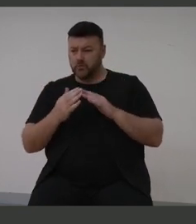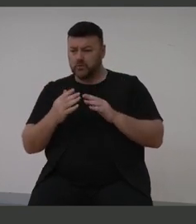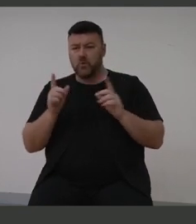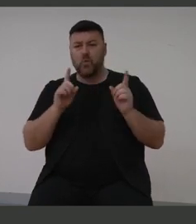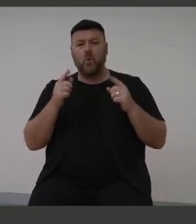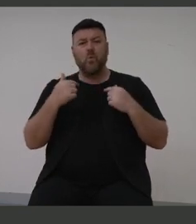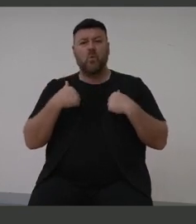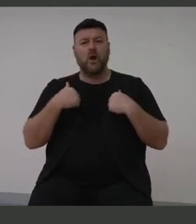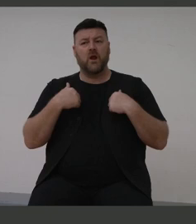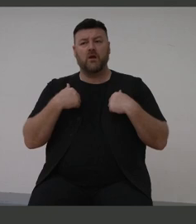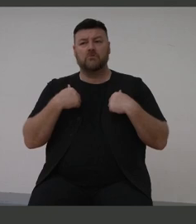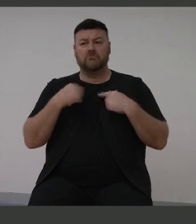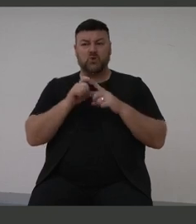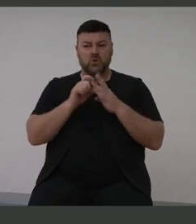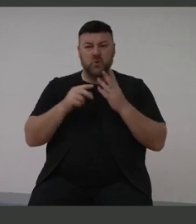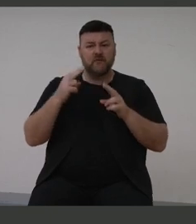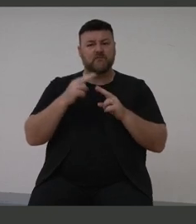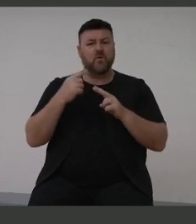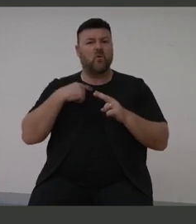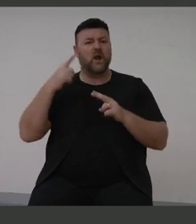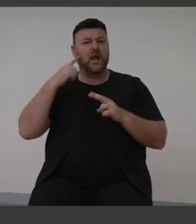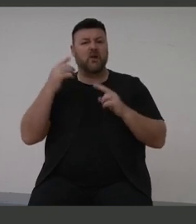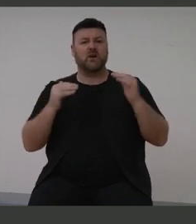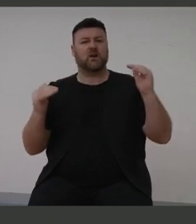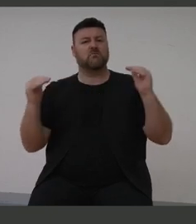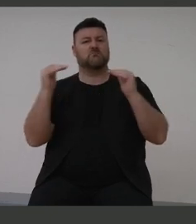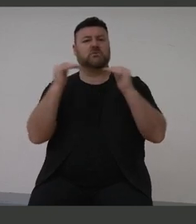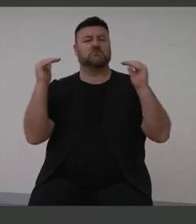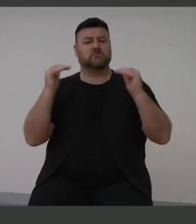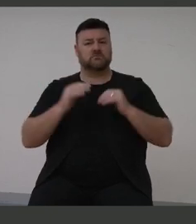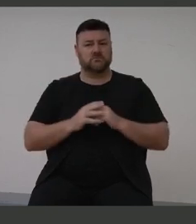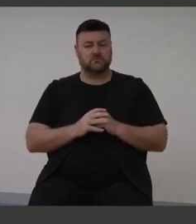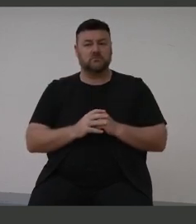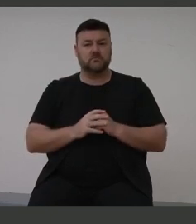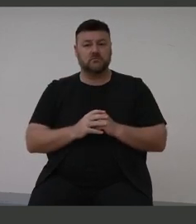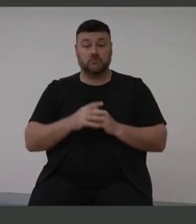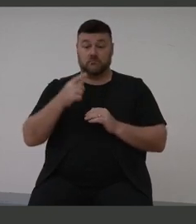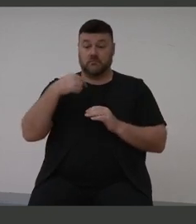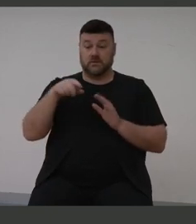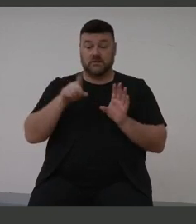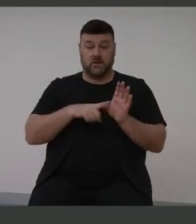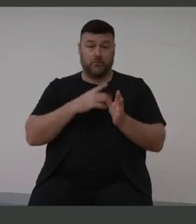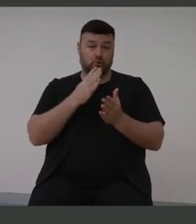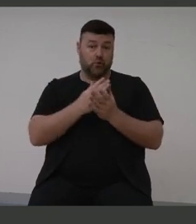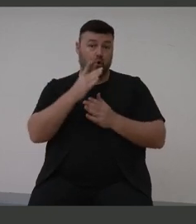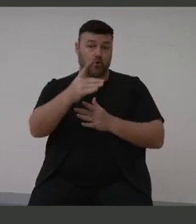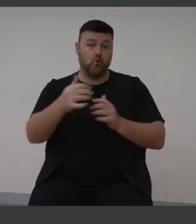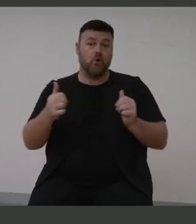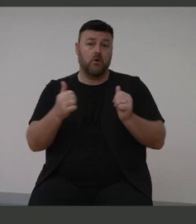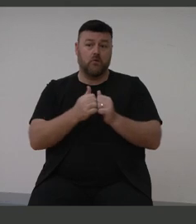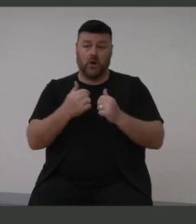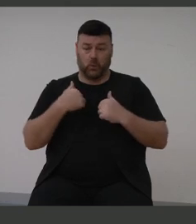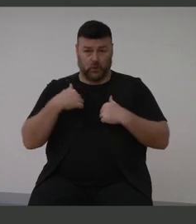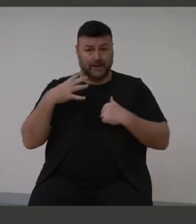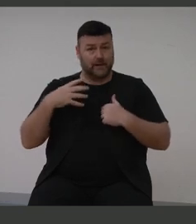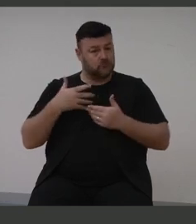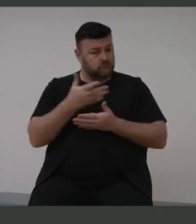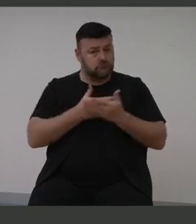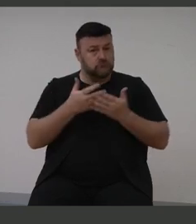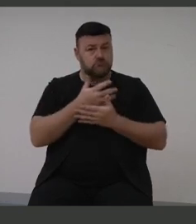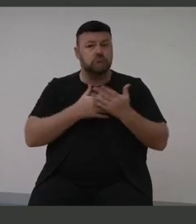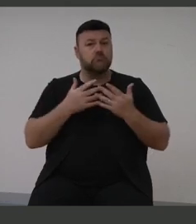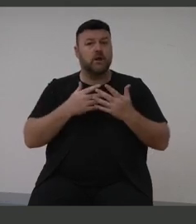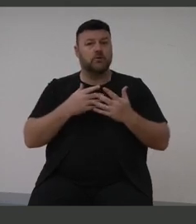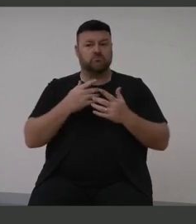discuss future directions. This year, I think you'll agree, we have a lot to discuss and good reason to be